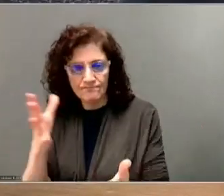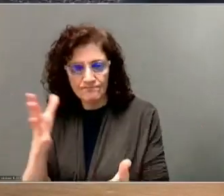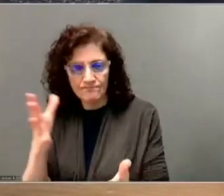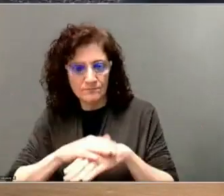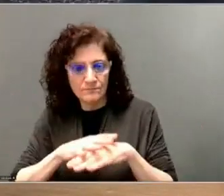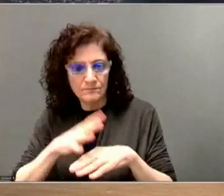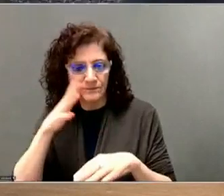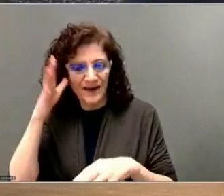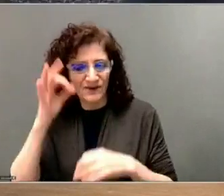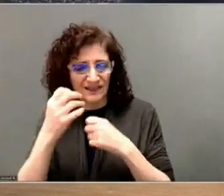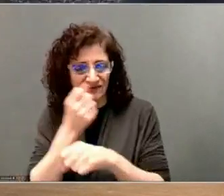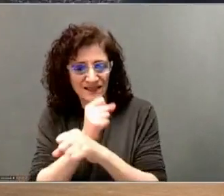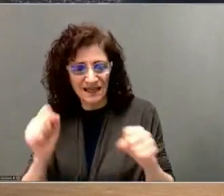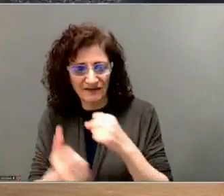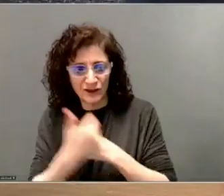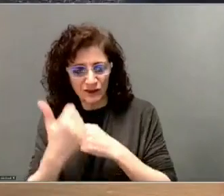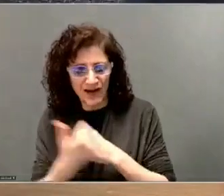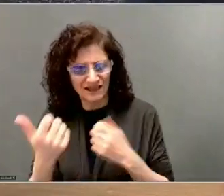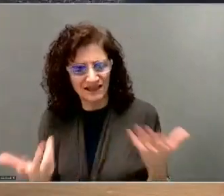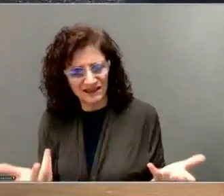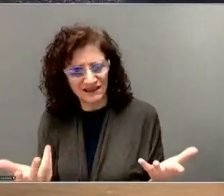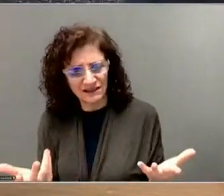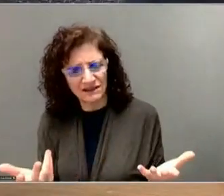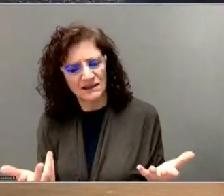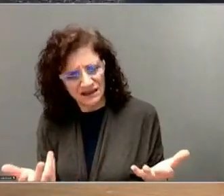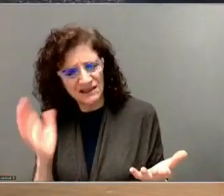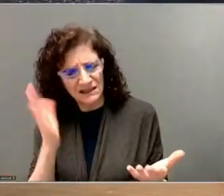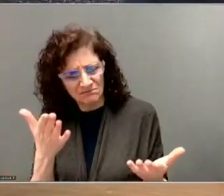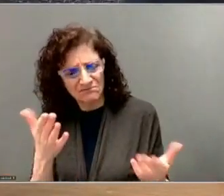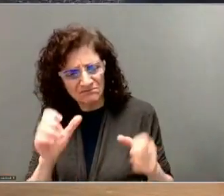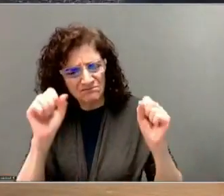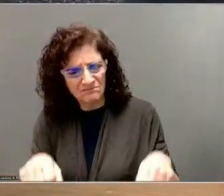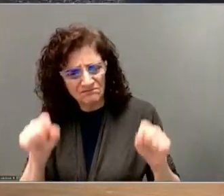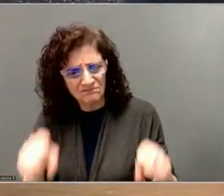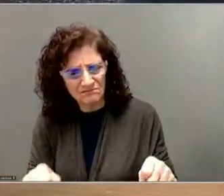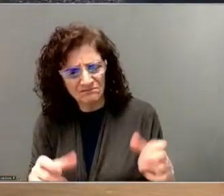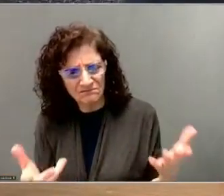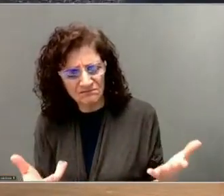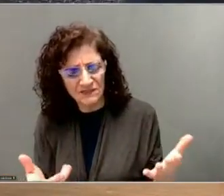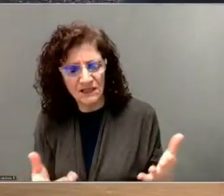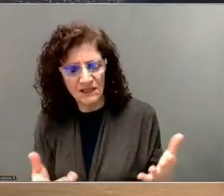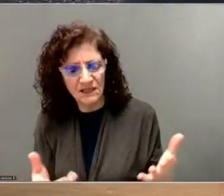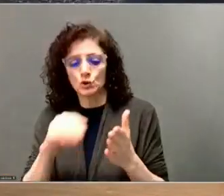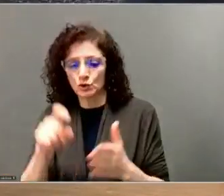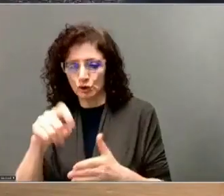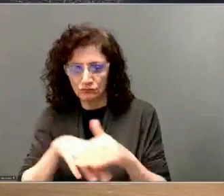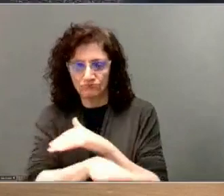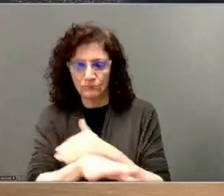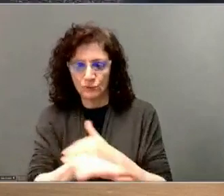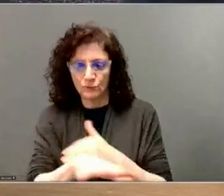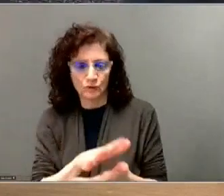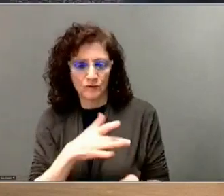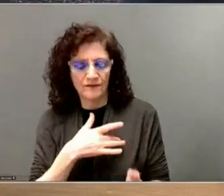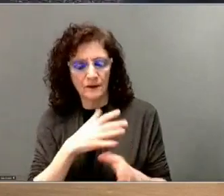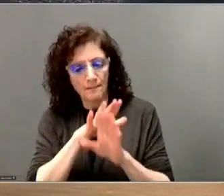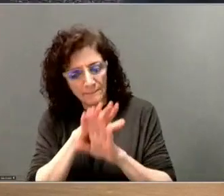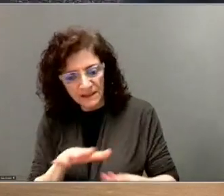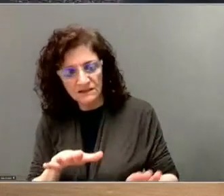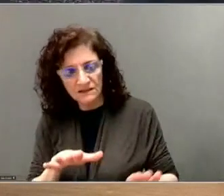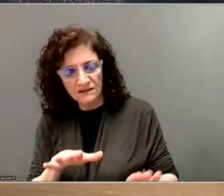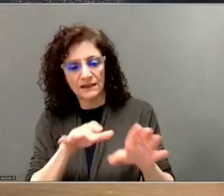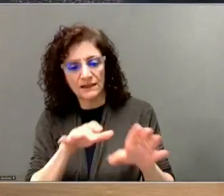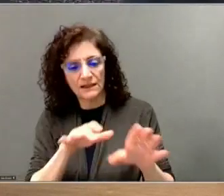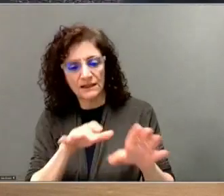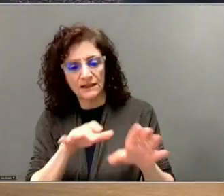systems is not too much to ask. Students deserve to go to school in peace and safety, and parents deserve